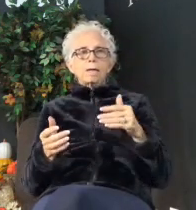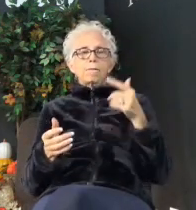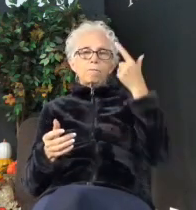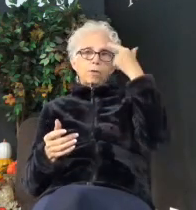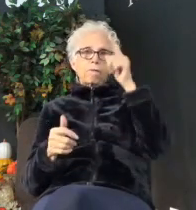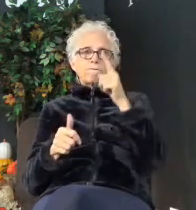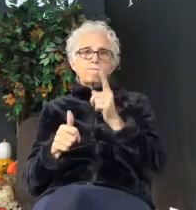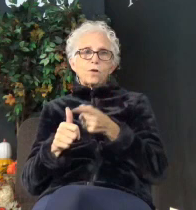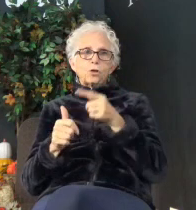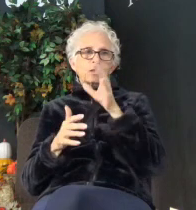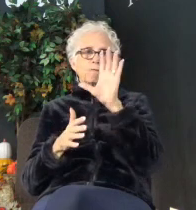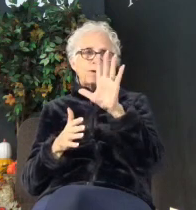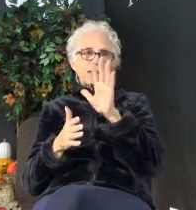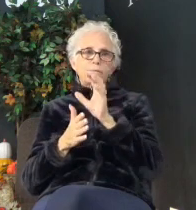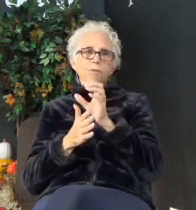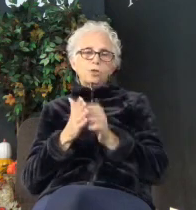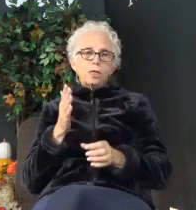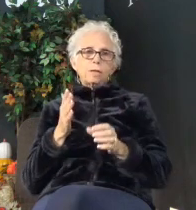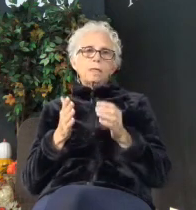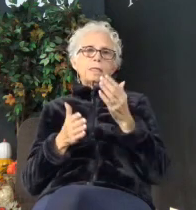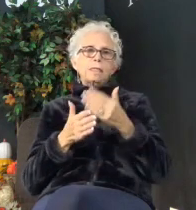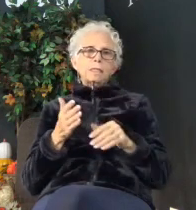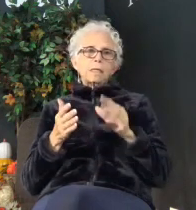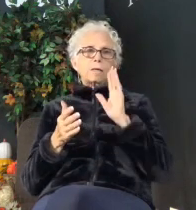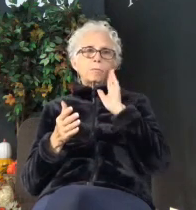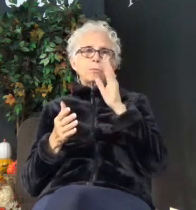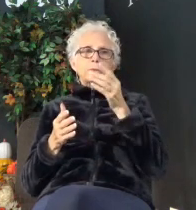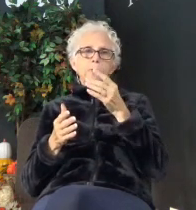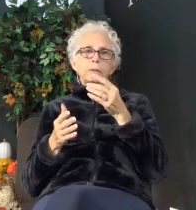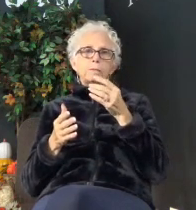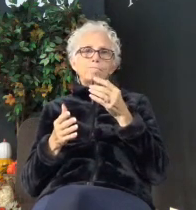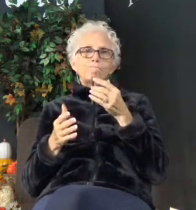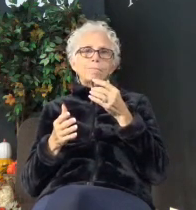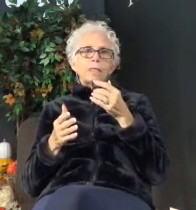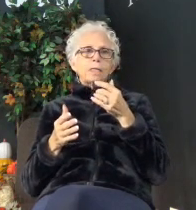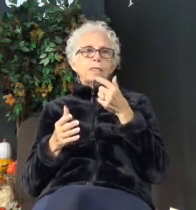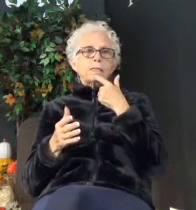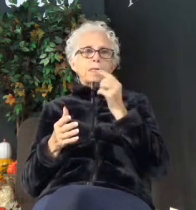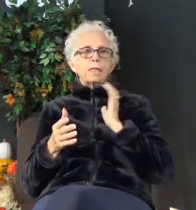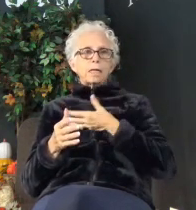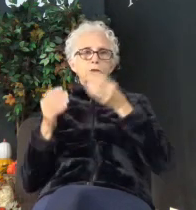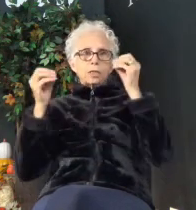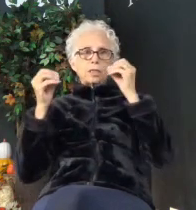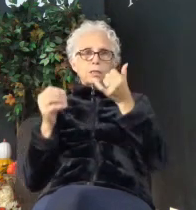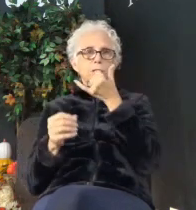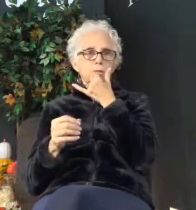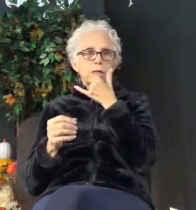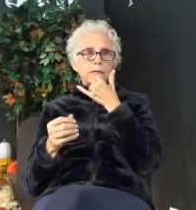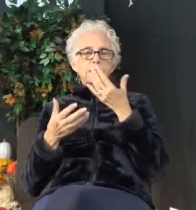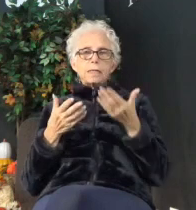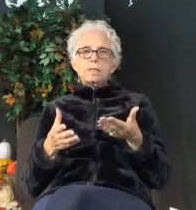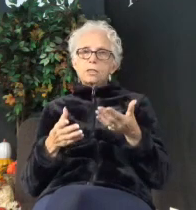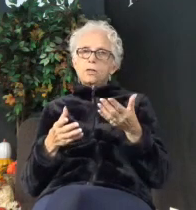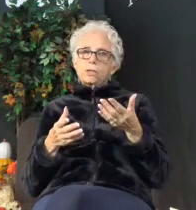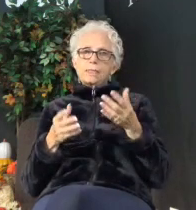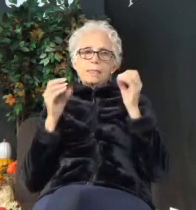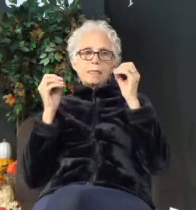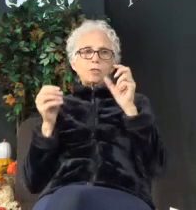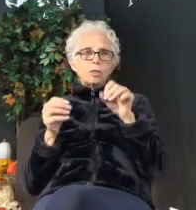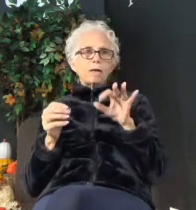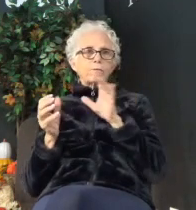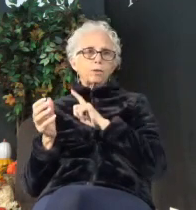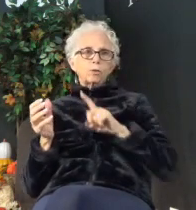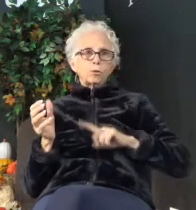chapters. Some people are going to contradict our teaching, but these are the wholesome teachings of the Lord Jesus Christ.